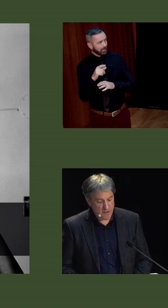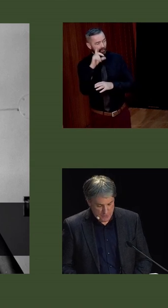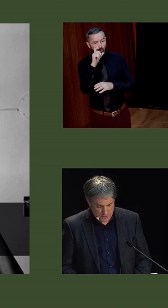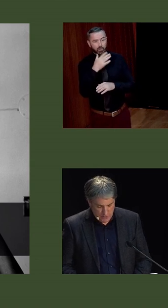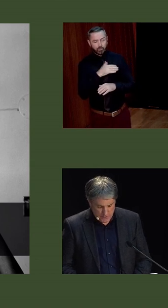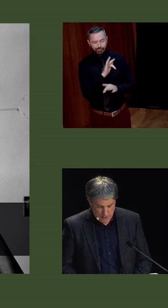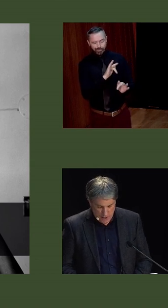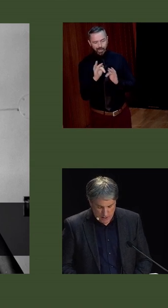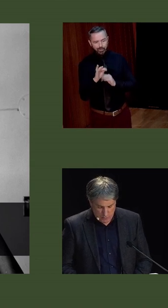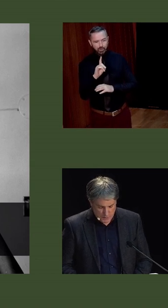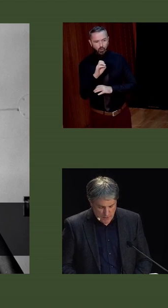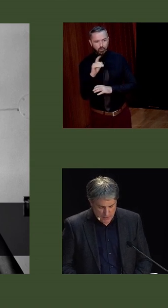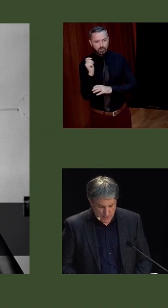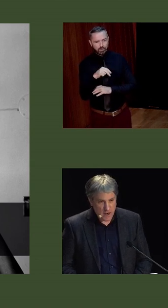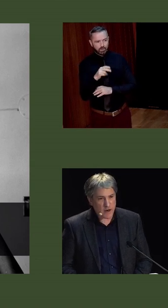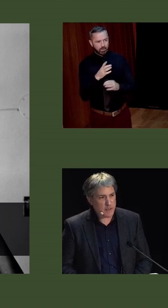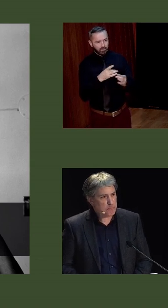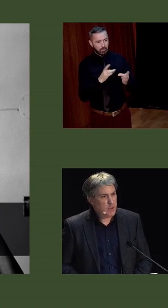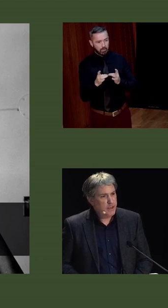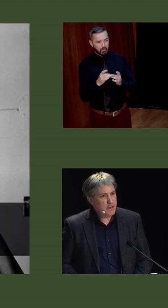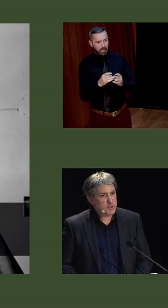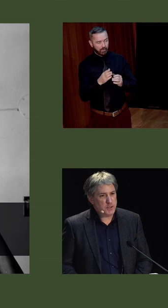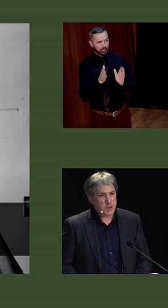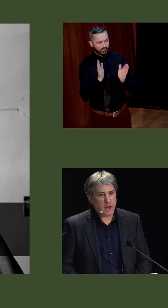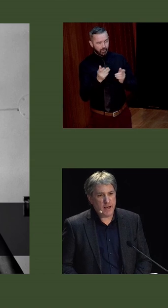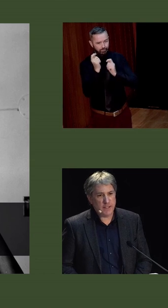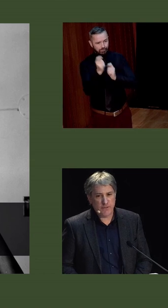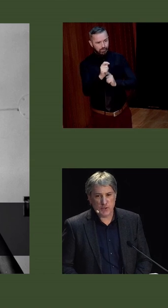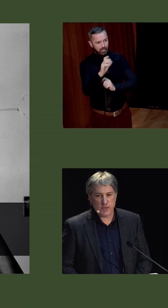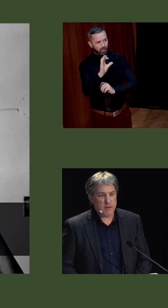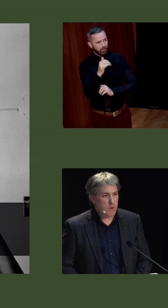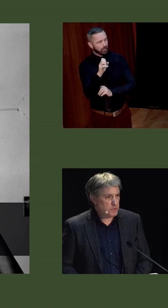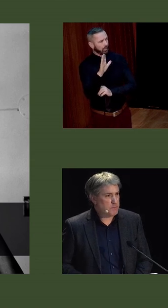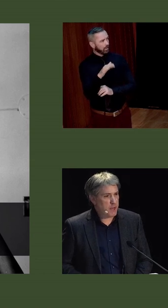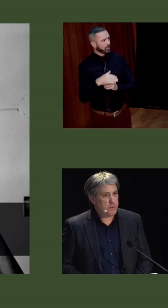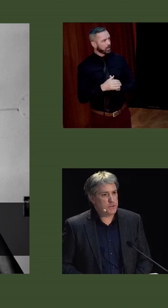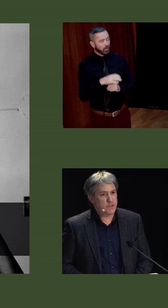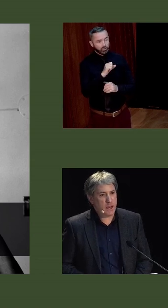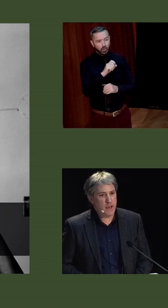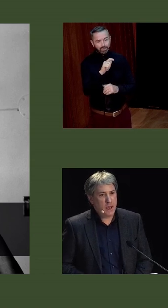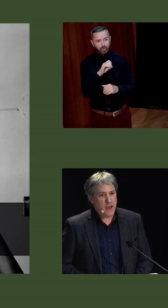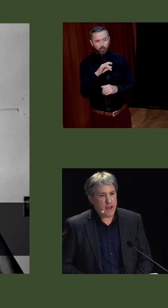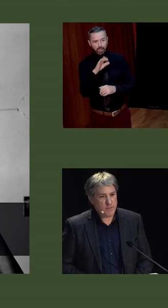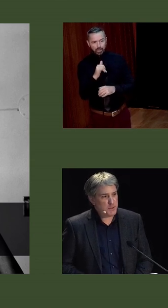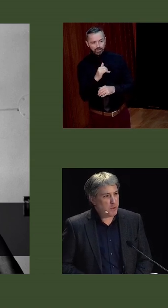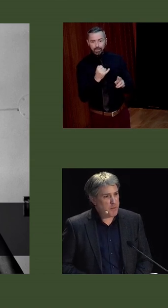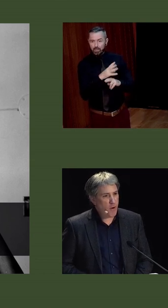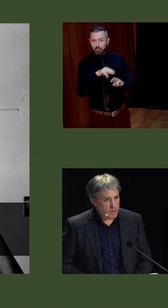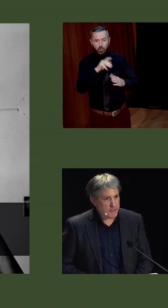taken shortly after Dalton was made a cardinal. Now, Sean T. O'Kelly is featured in most papers today,